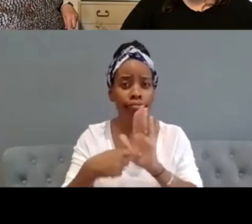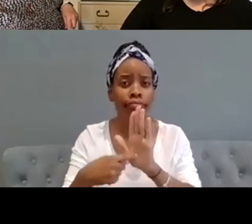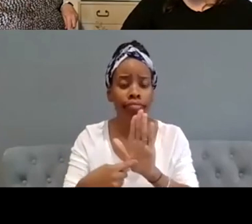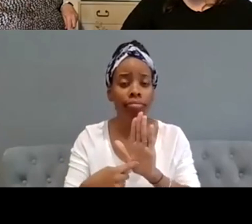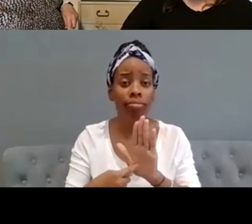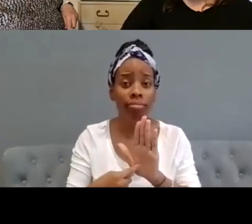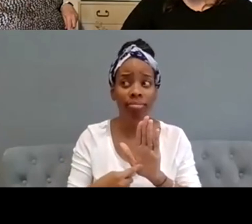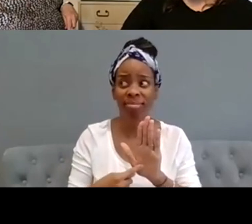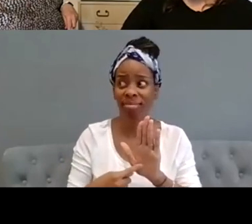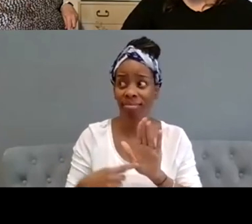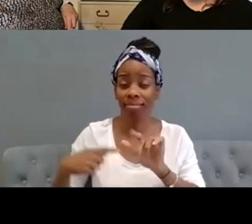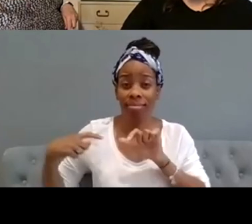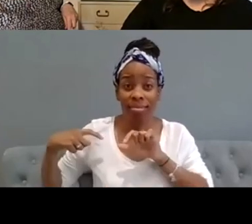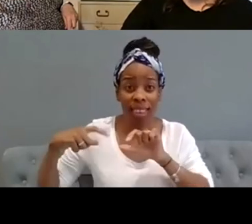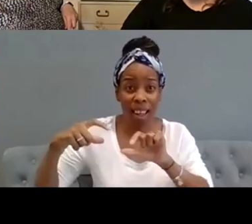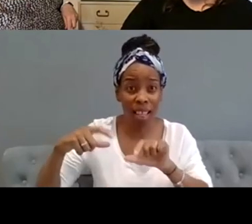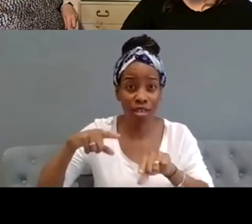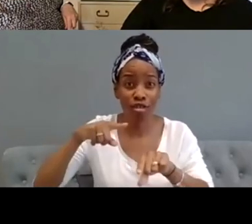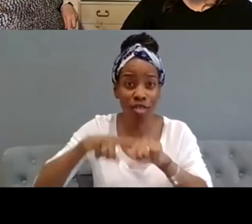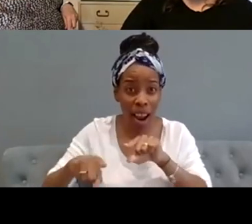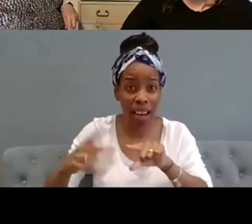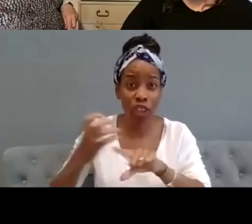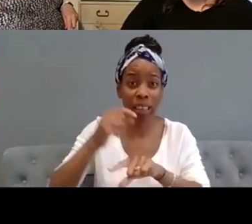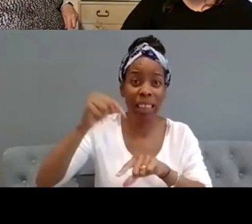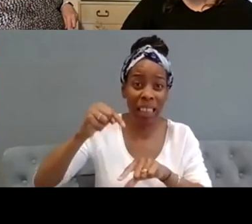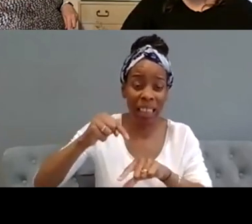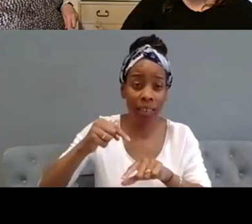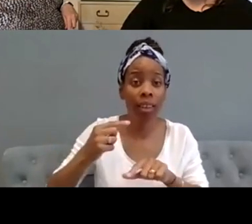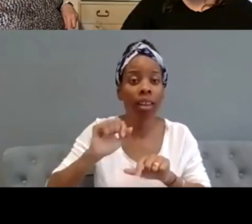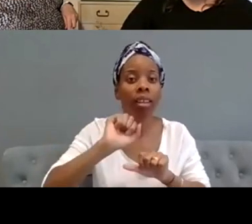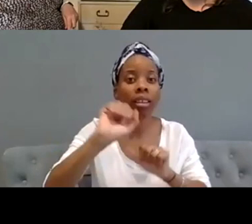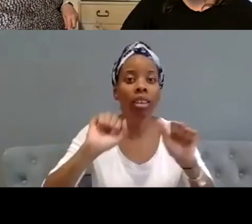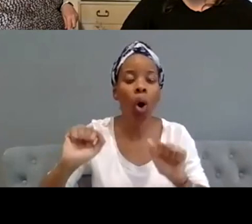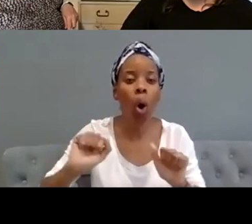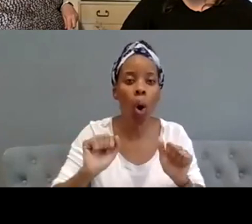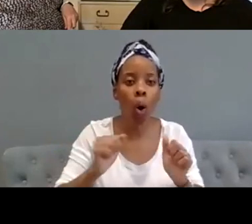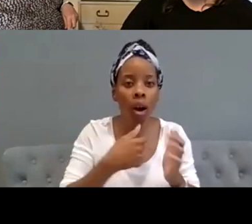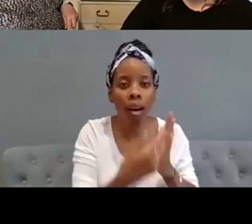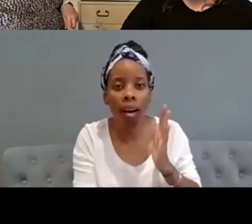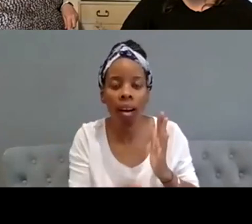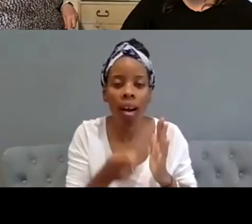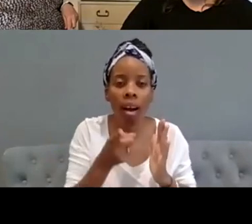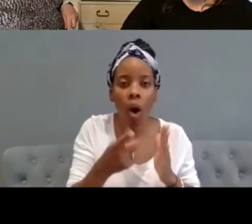and all of your work is still kind of a process of trying to actually make that a kind of live